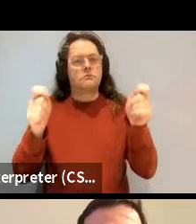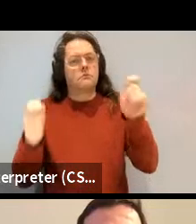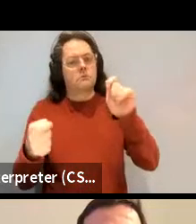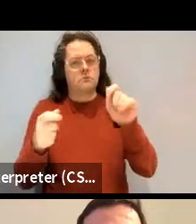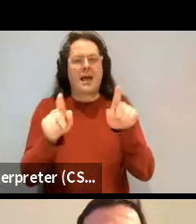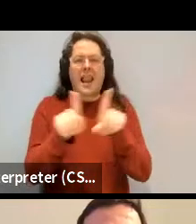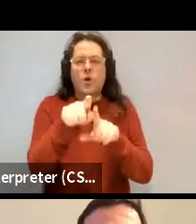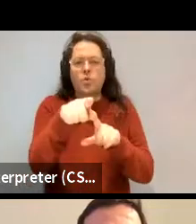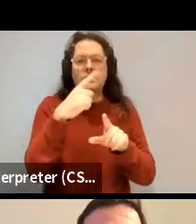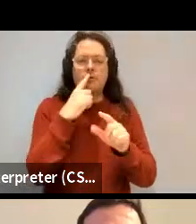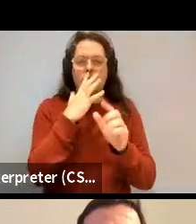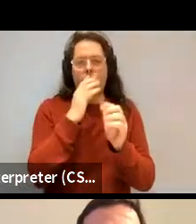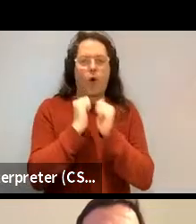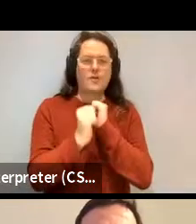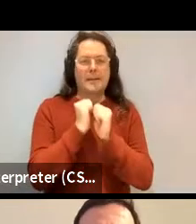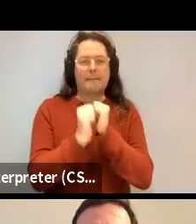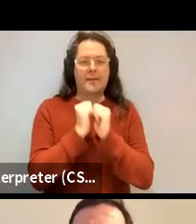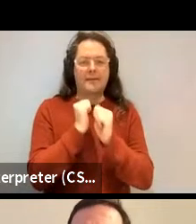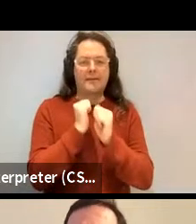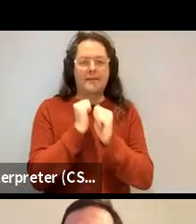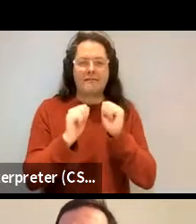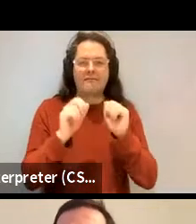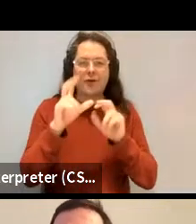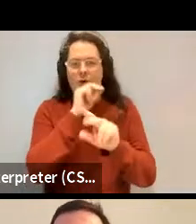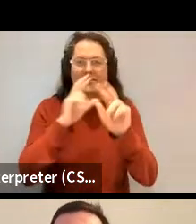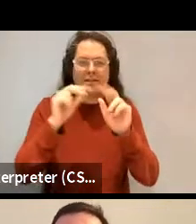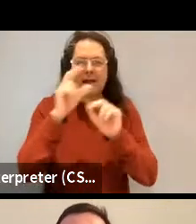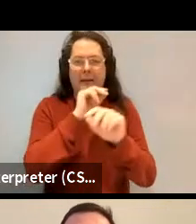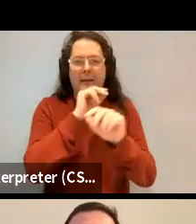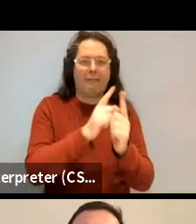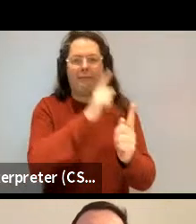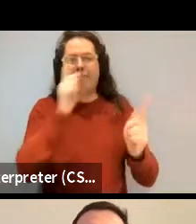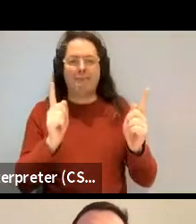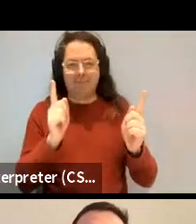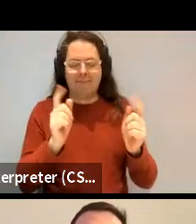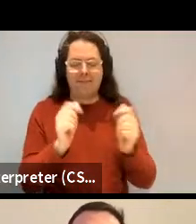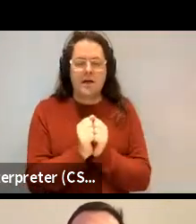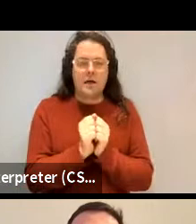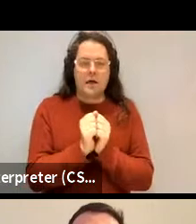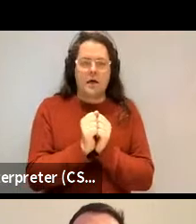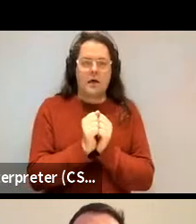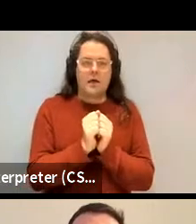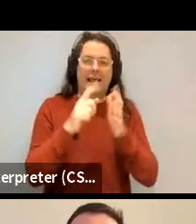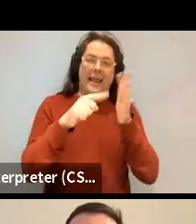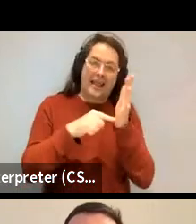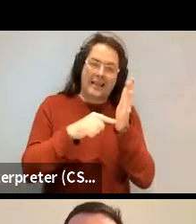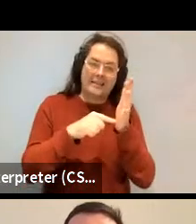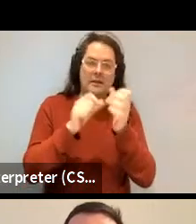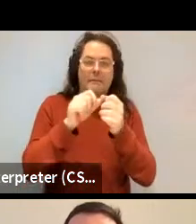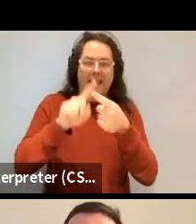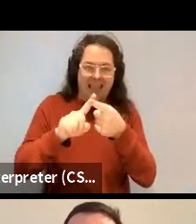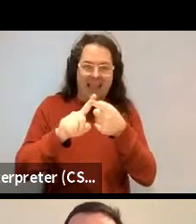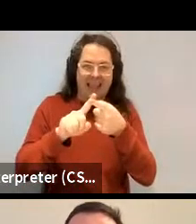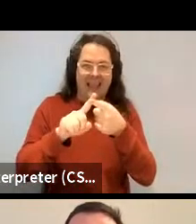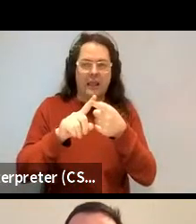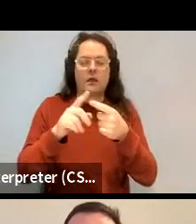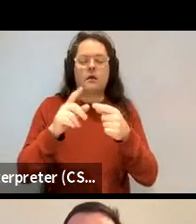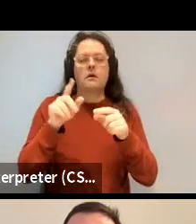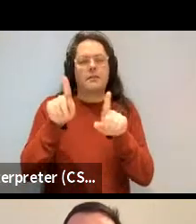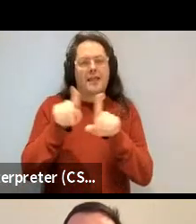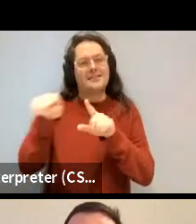gossip construction, for example, and then your formalization was it'd be adjective of agent VP too.